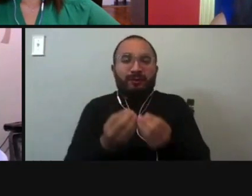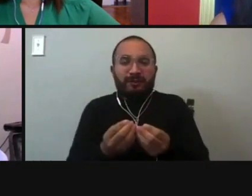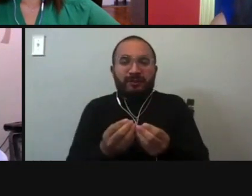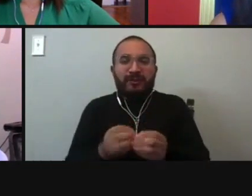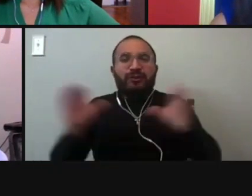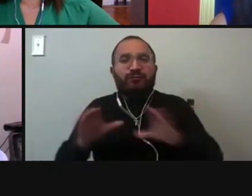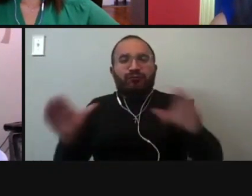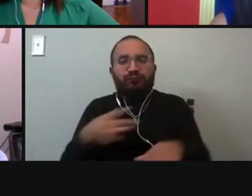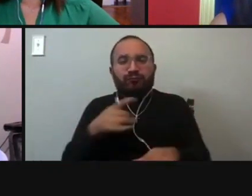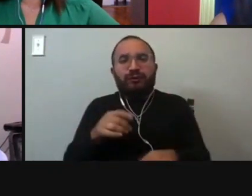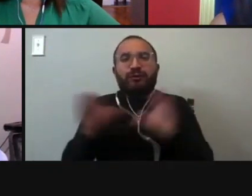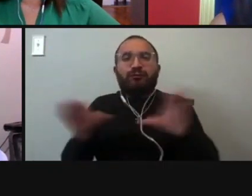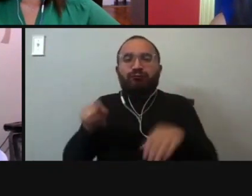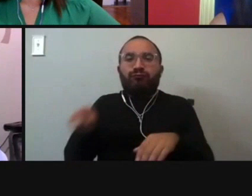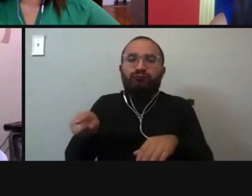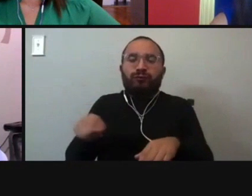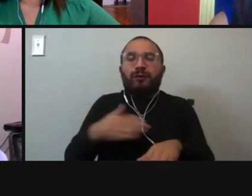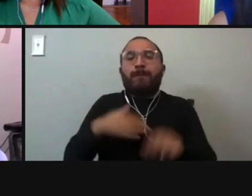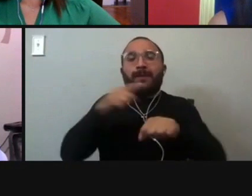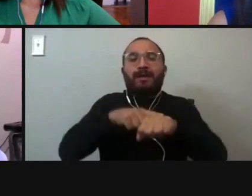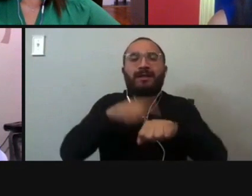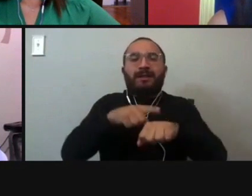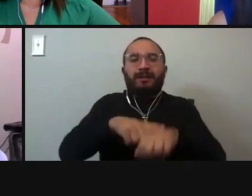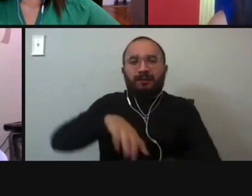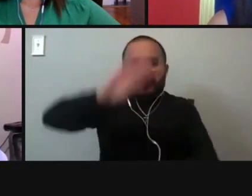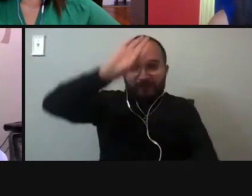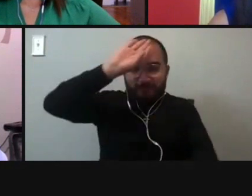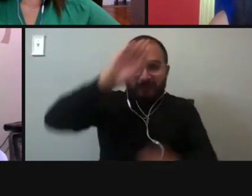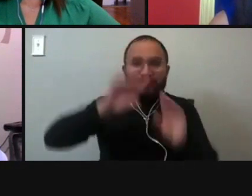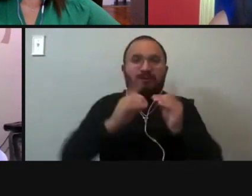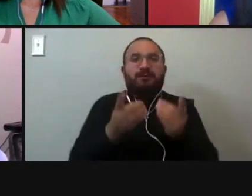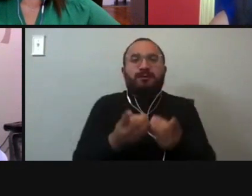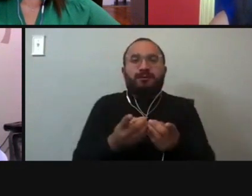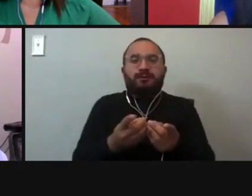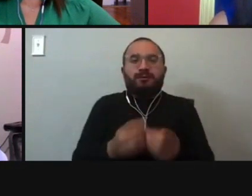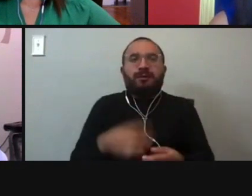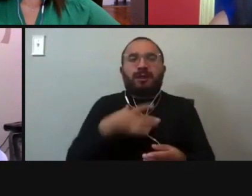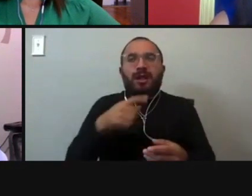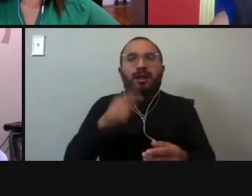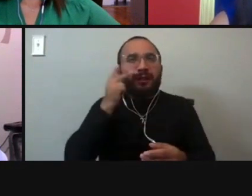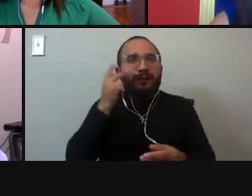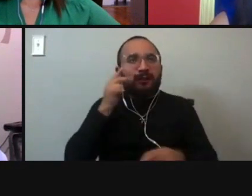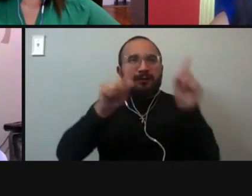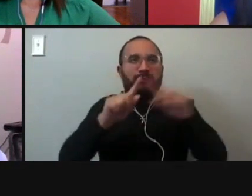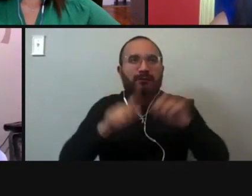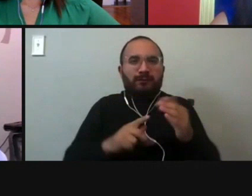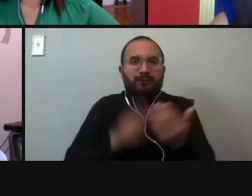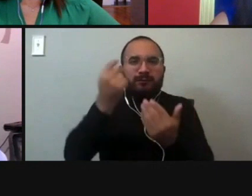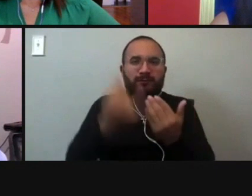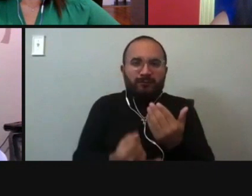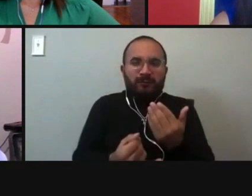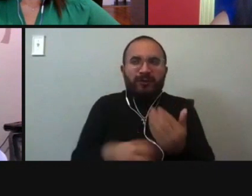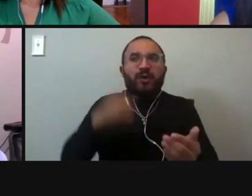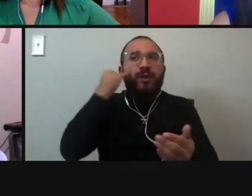during my time with San Antonio fire department on different projects. So I believe having them on board is going to go a